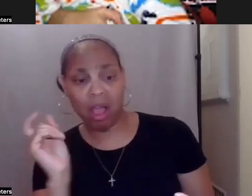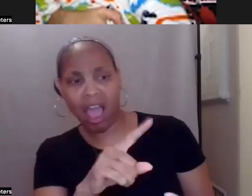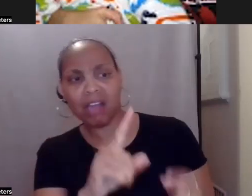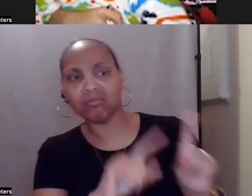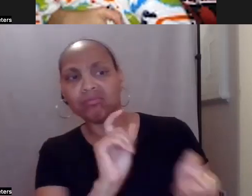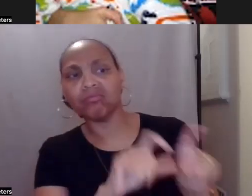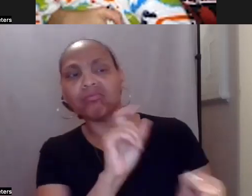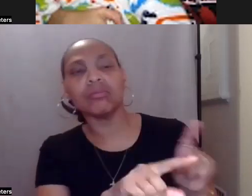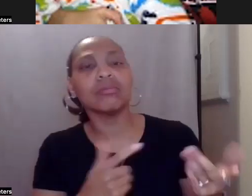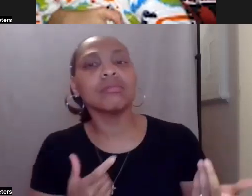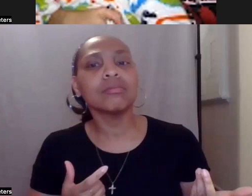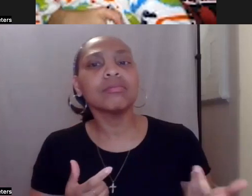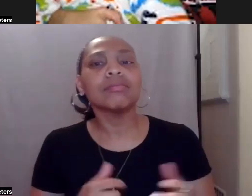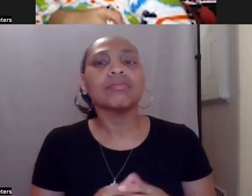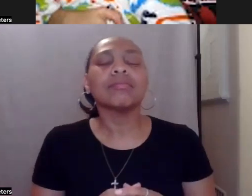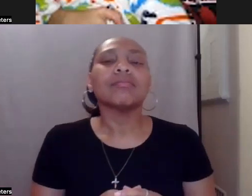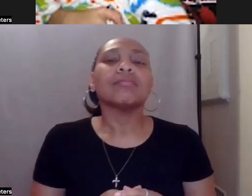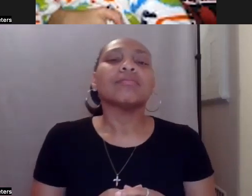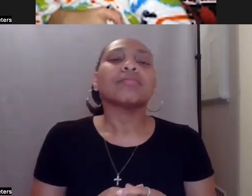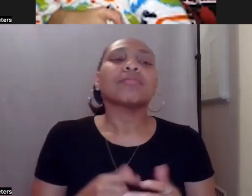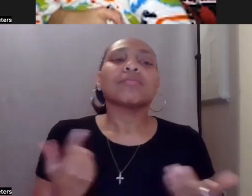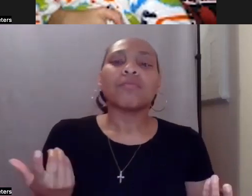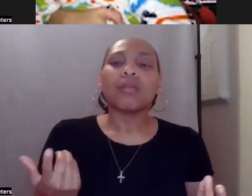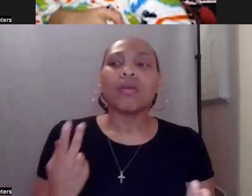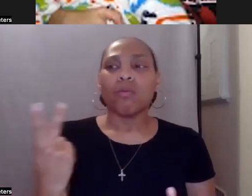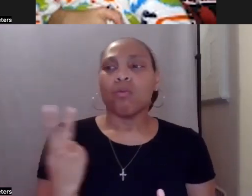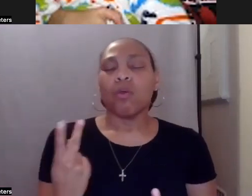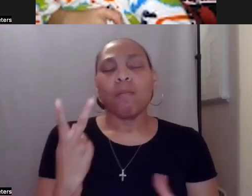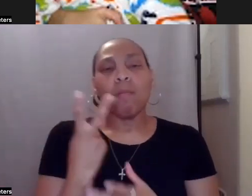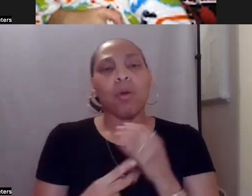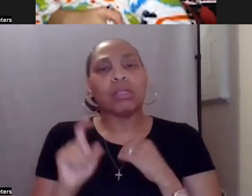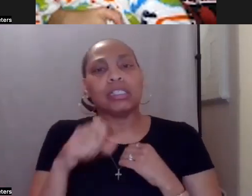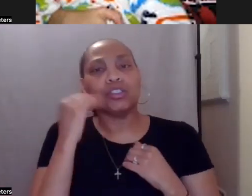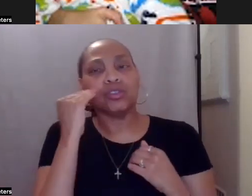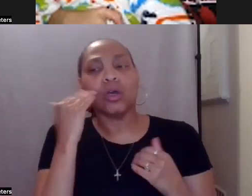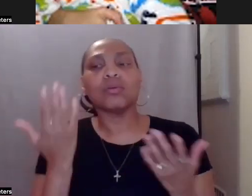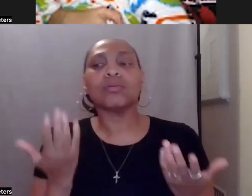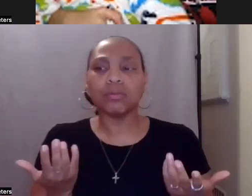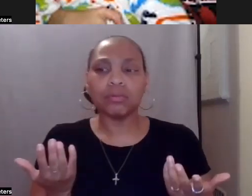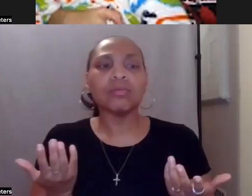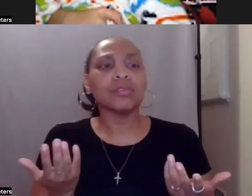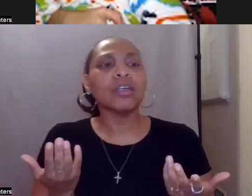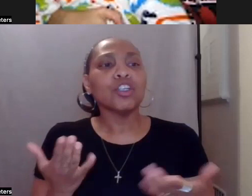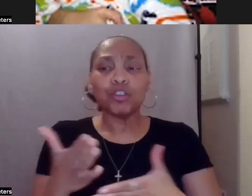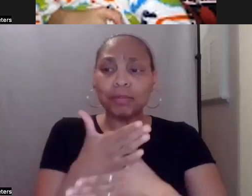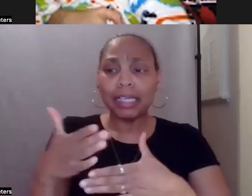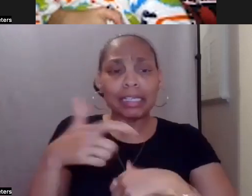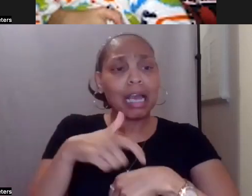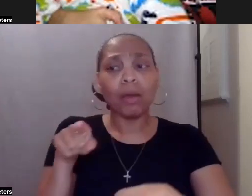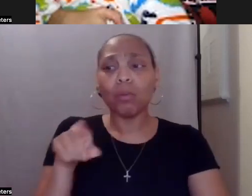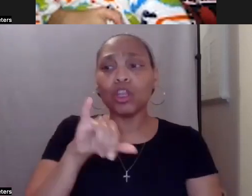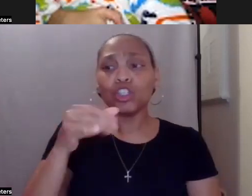He and I need to know that their time spent together will include shared interests and fun conversations.